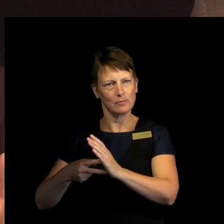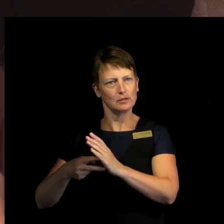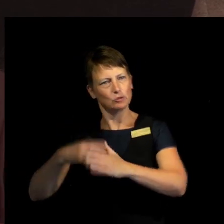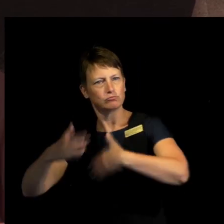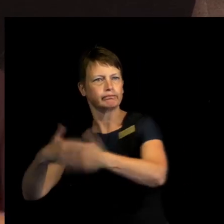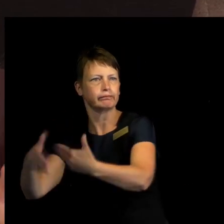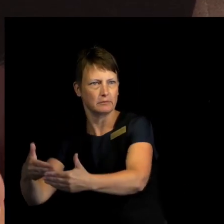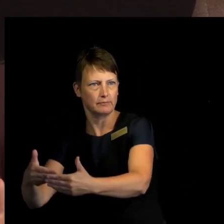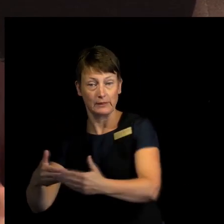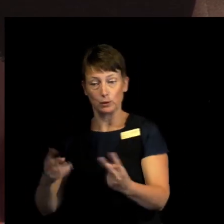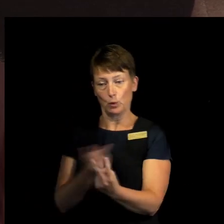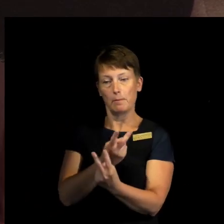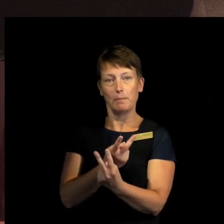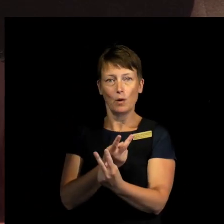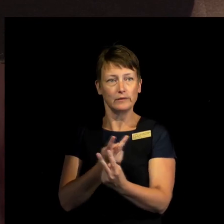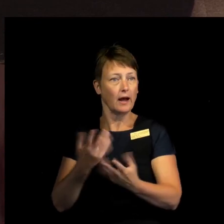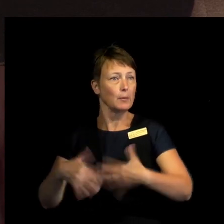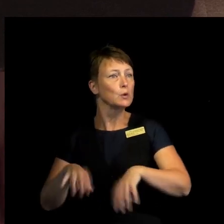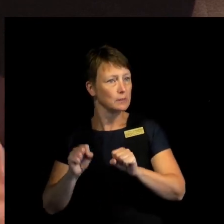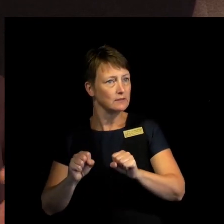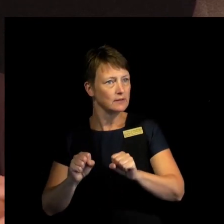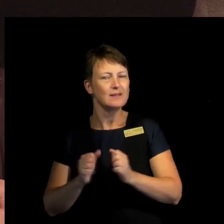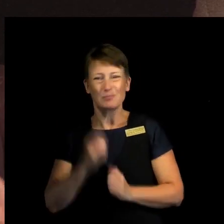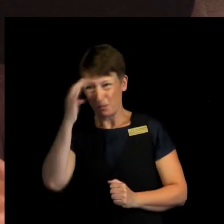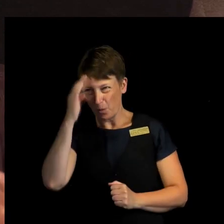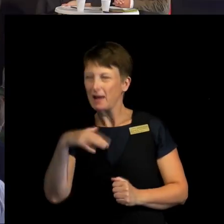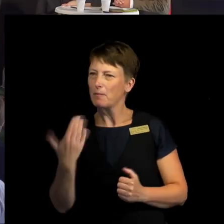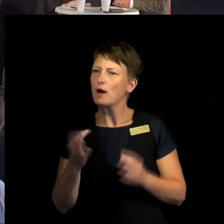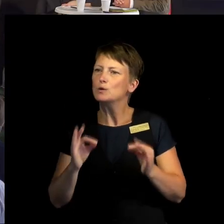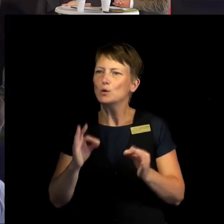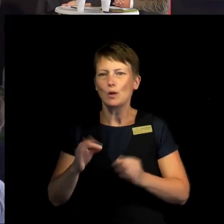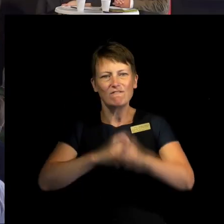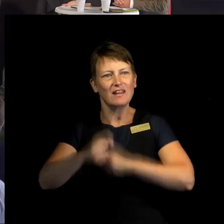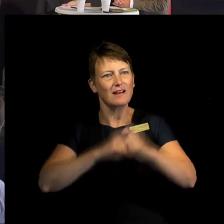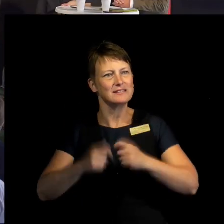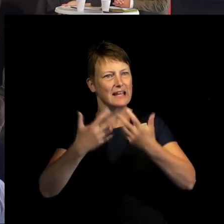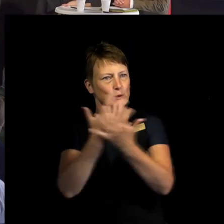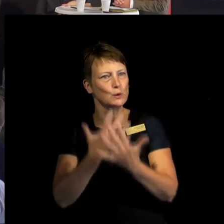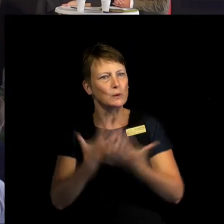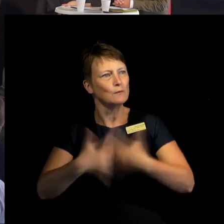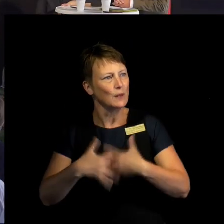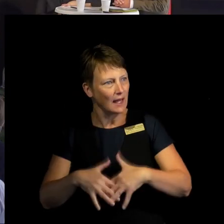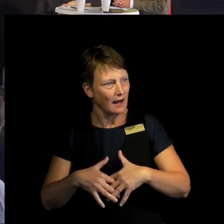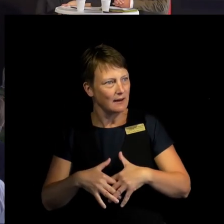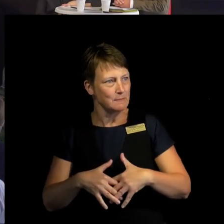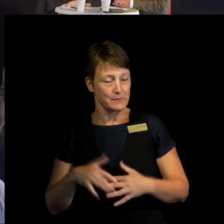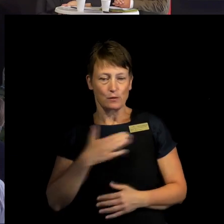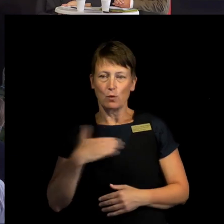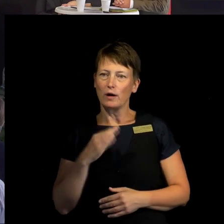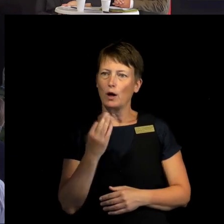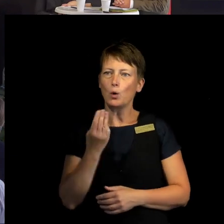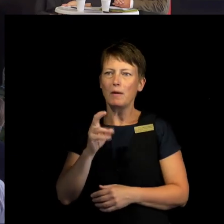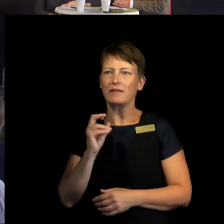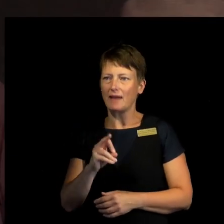The problem is the funding structure where we have not been... Whereas our humanitarian operations are